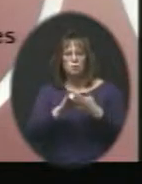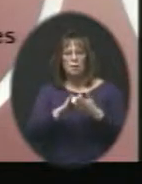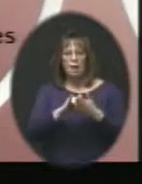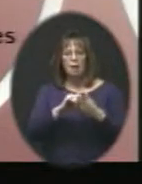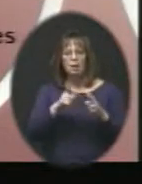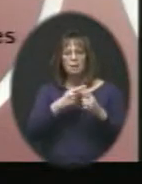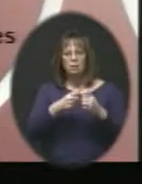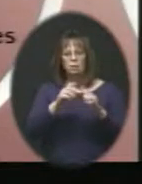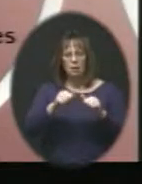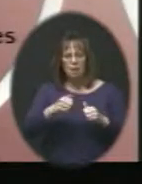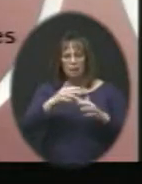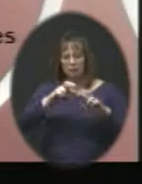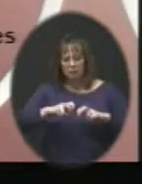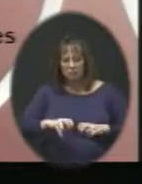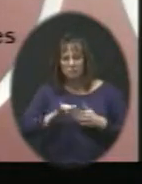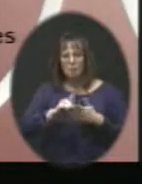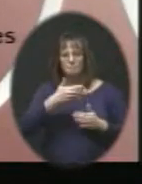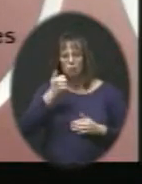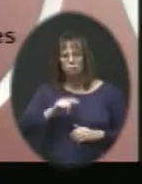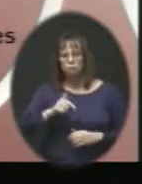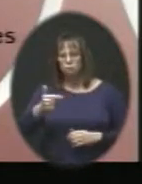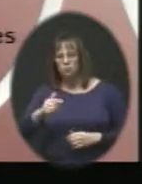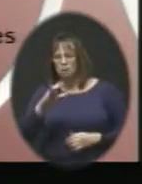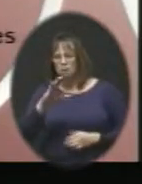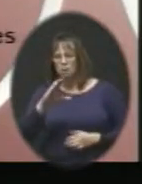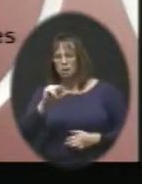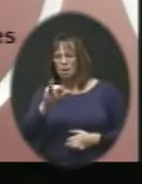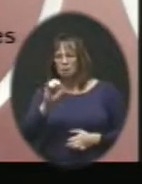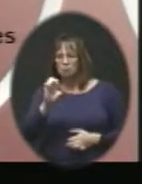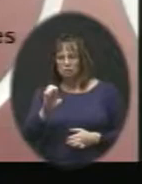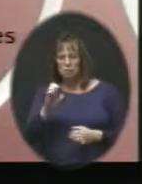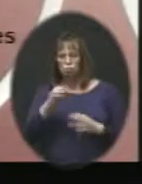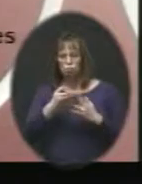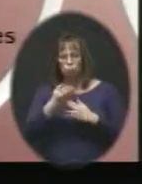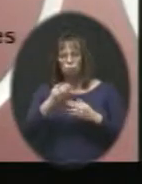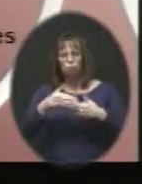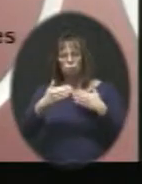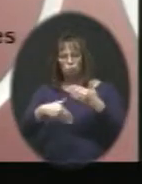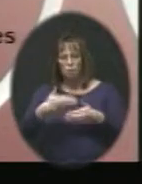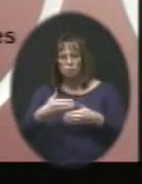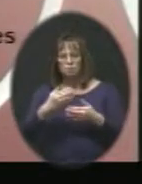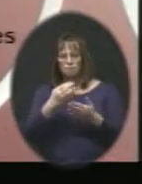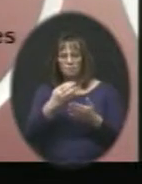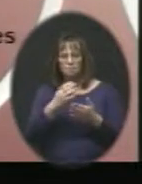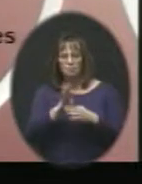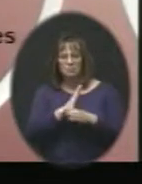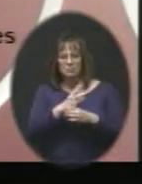better assess that. I'm going to turn it over to Cassie at this point to go through the rest of business and finance.